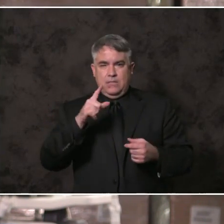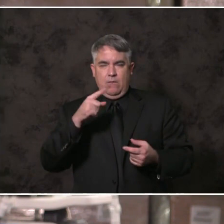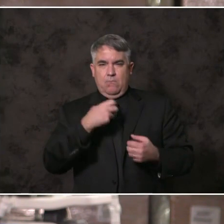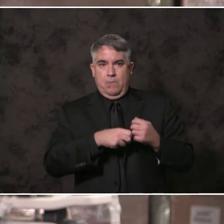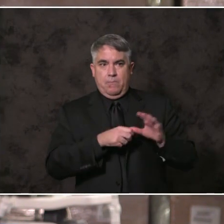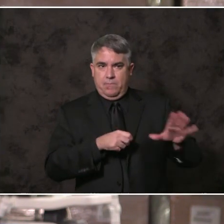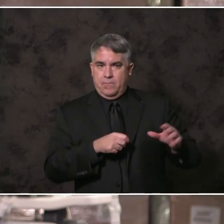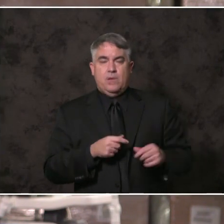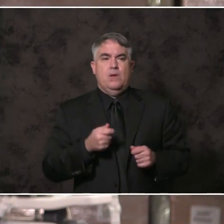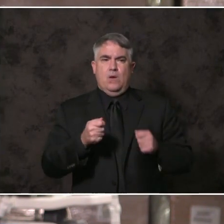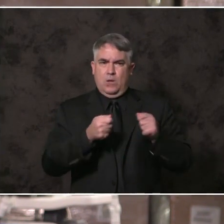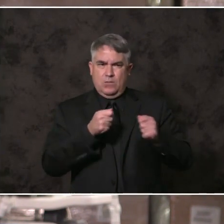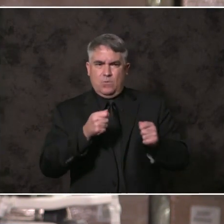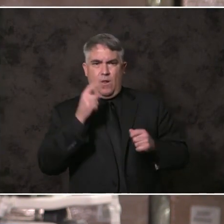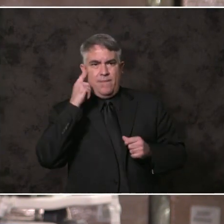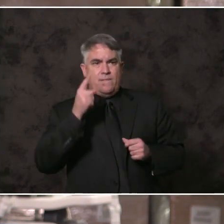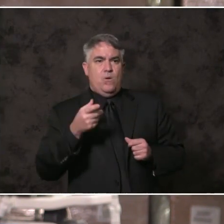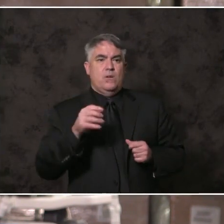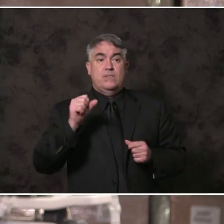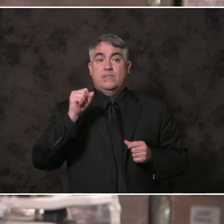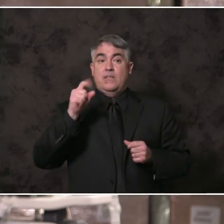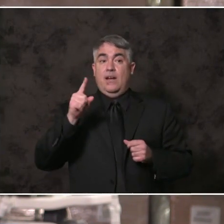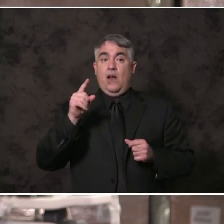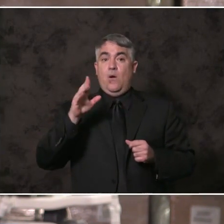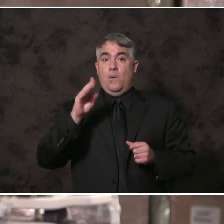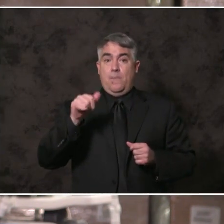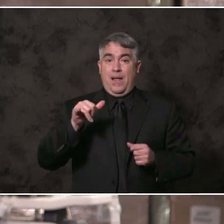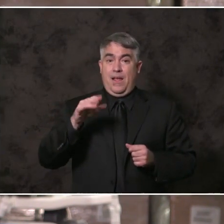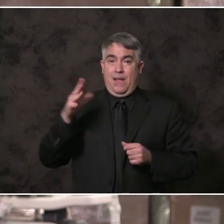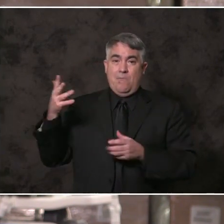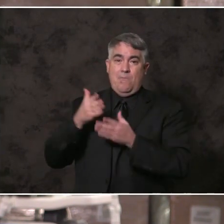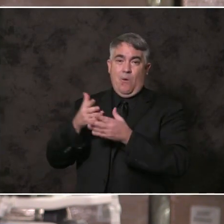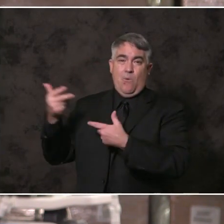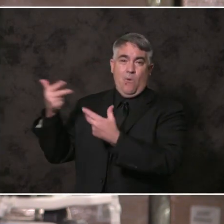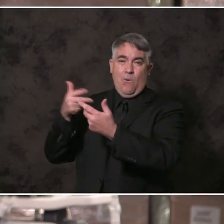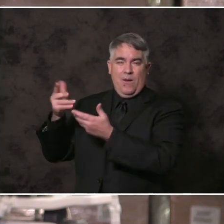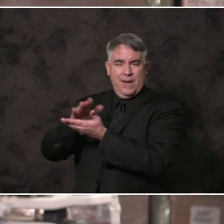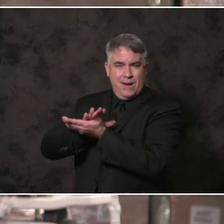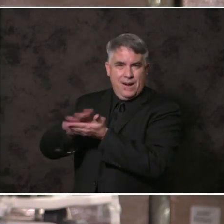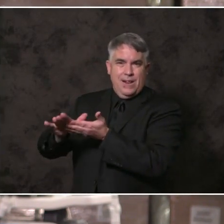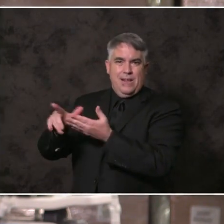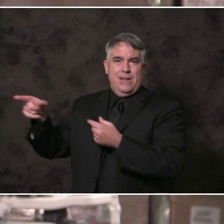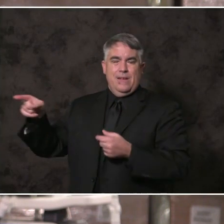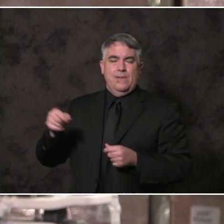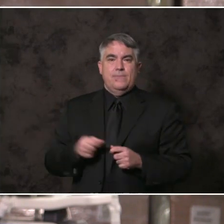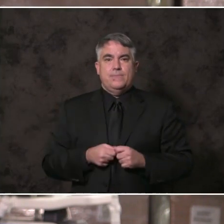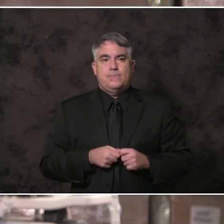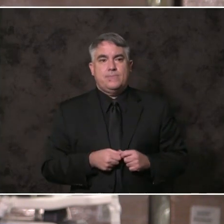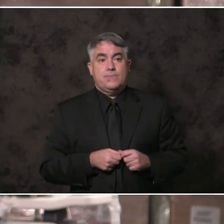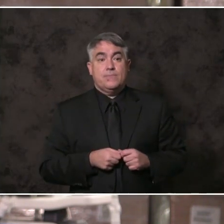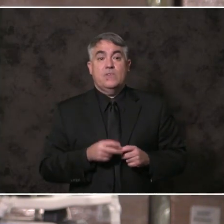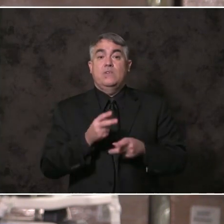keep San Diego Bay clean and safe. A redoubled effort led by Supervisor